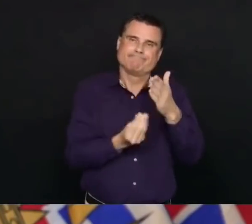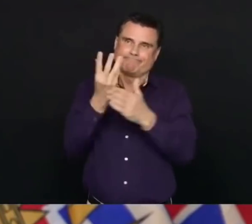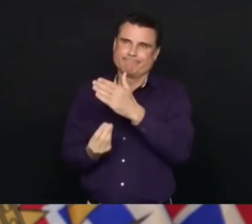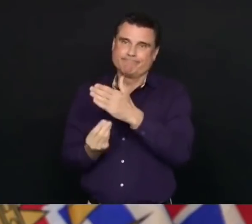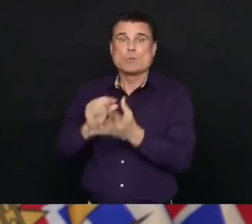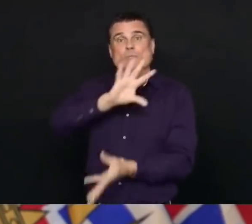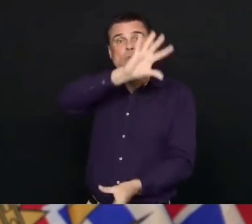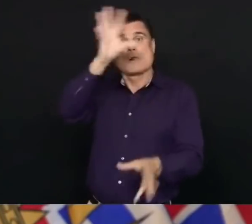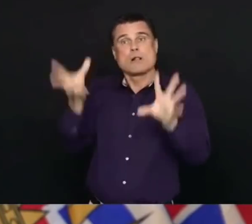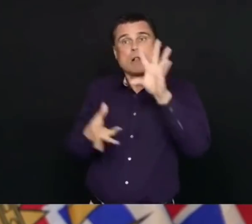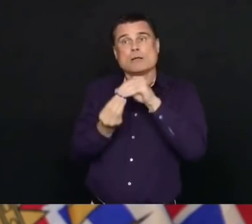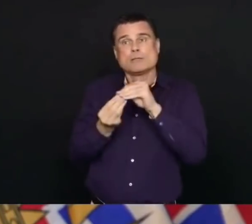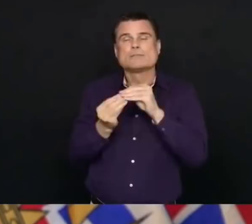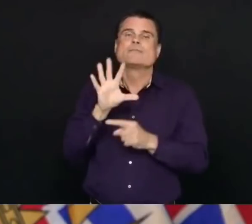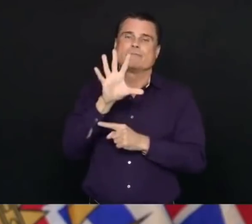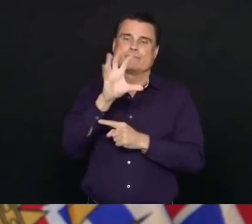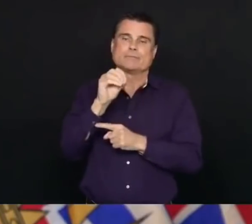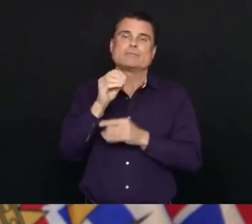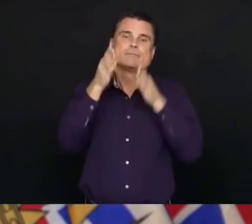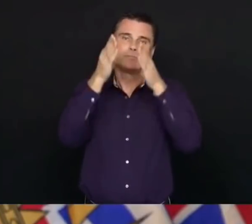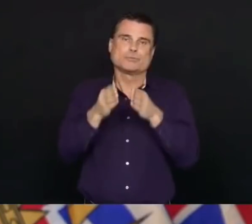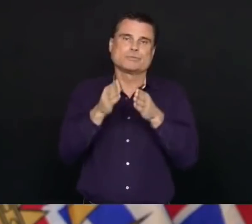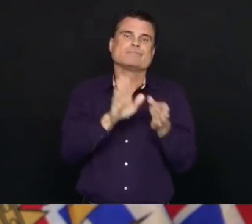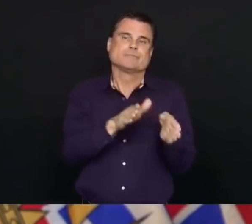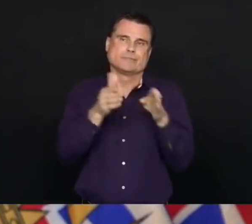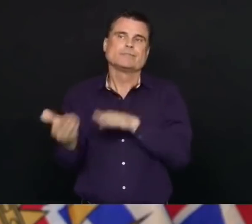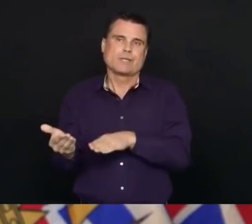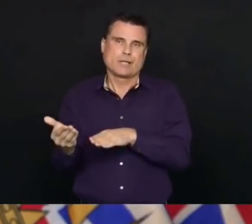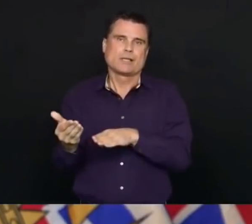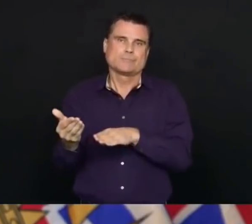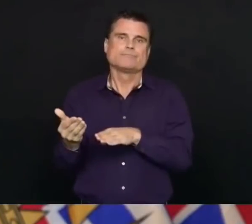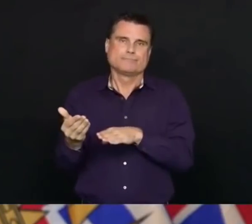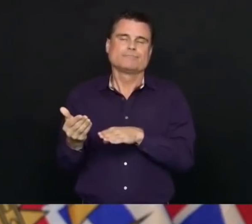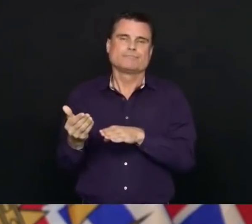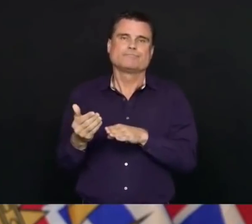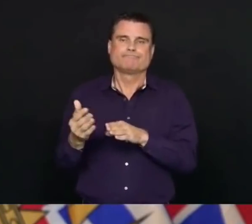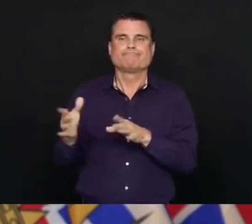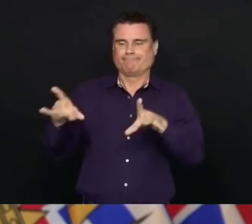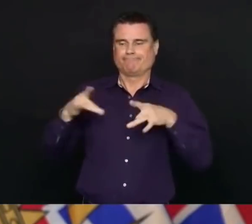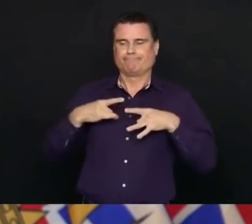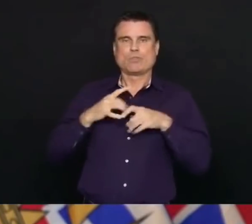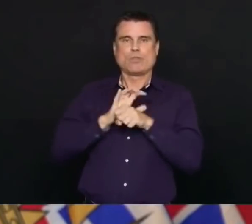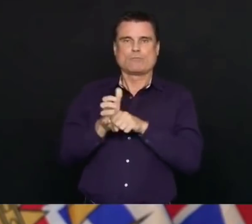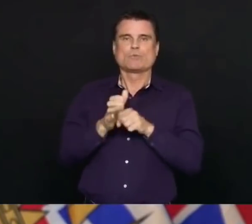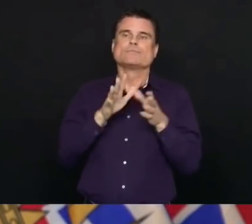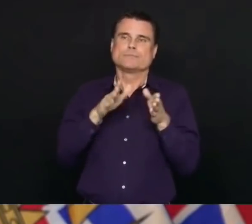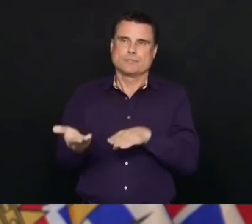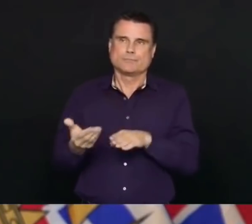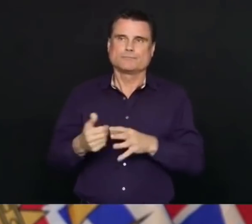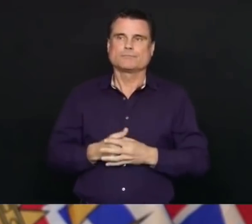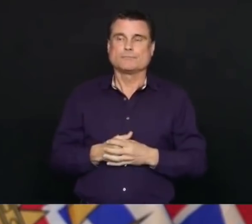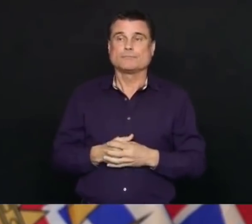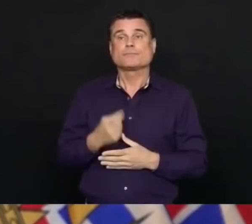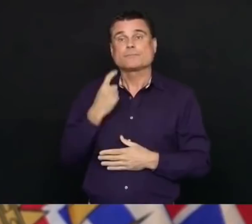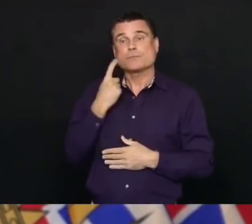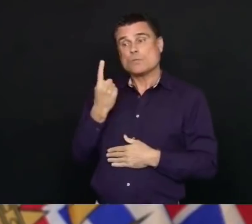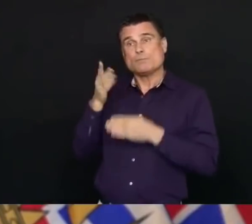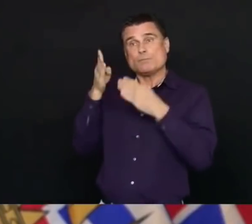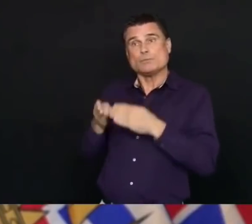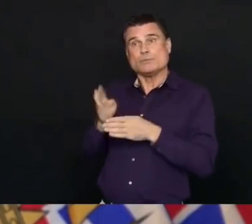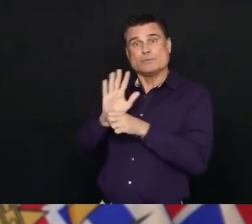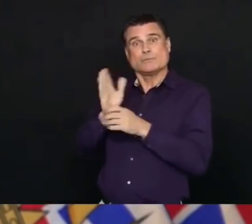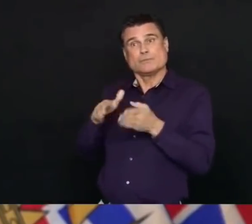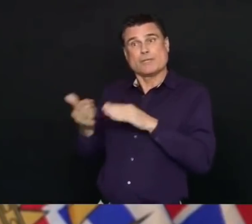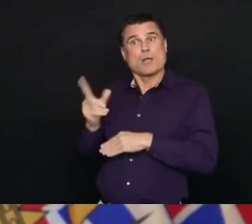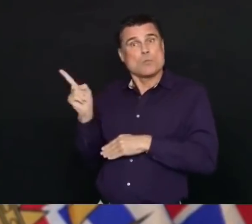died to 50 in British Columbia, and that is one person in Vancouver Coastal, and one in Fraser